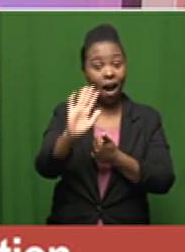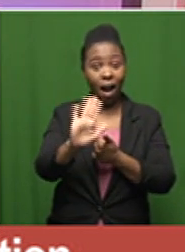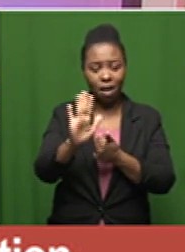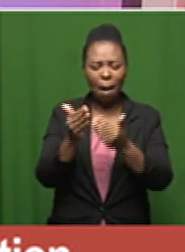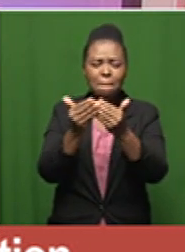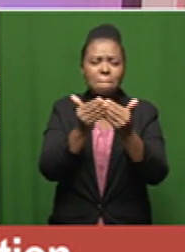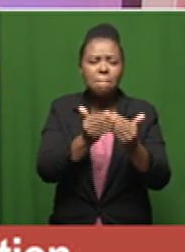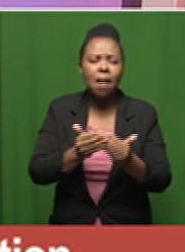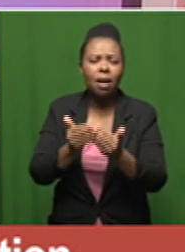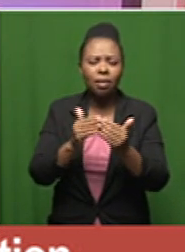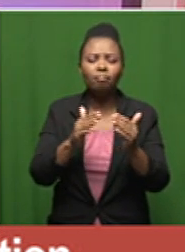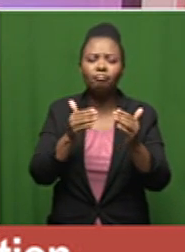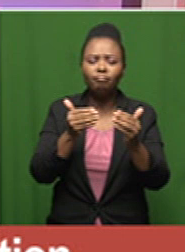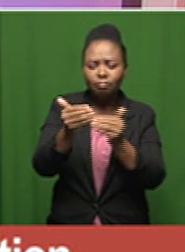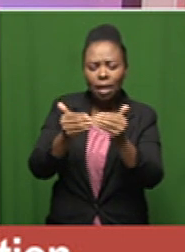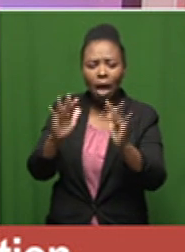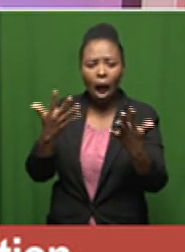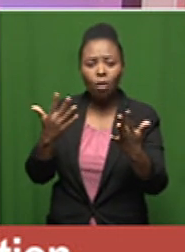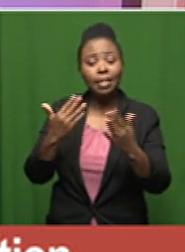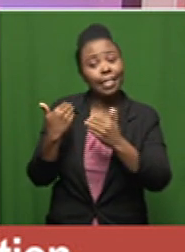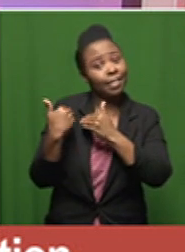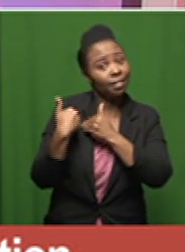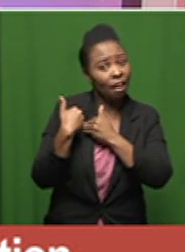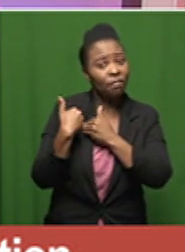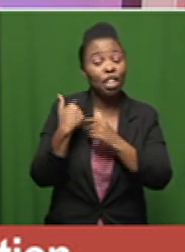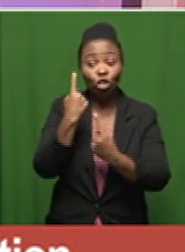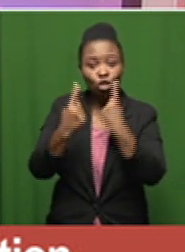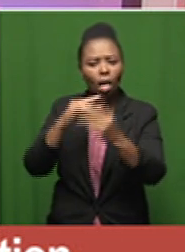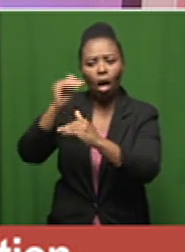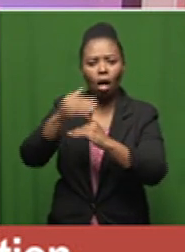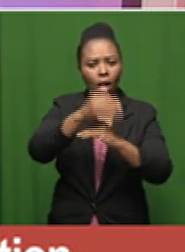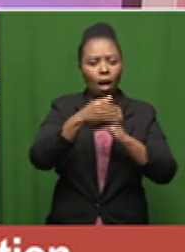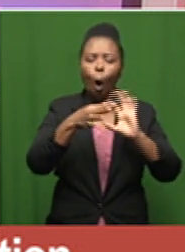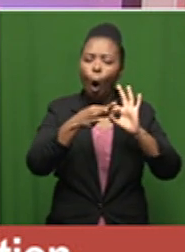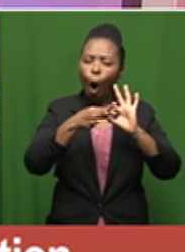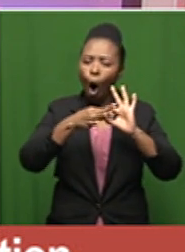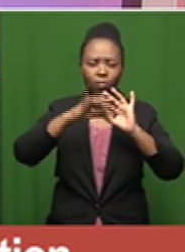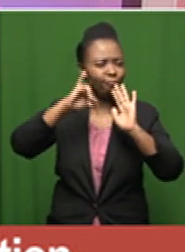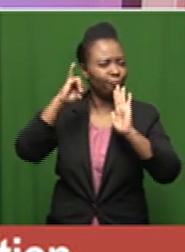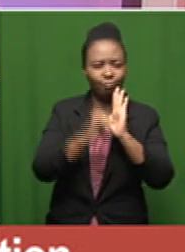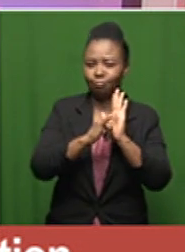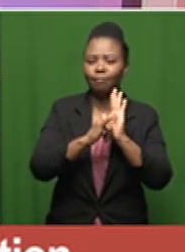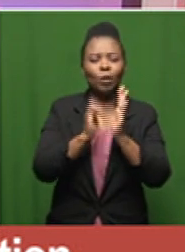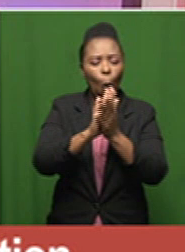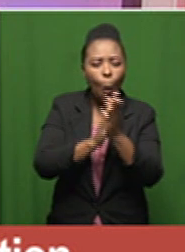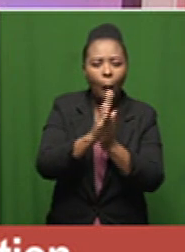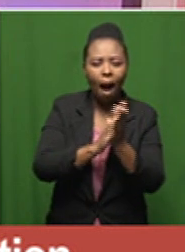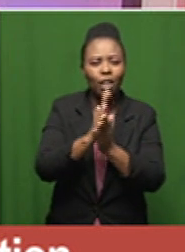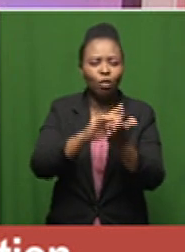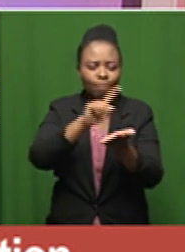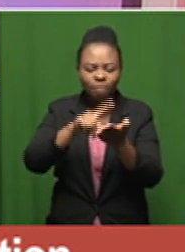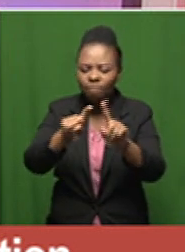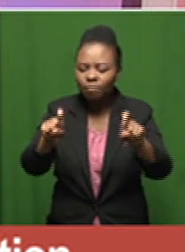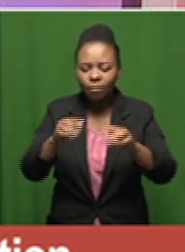manage this pandemic is if we all play safe and protect each other stay at home social distance wash your hands sanitize surfaces